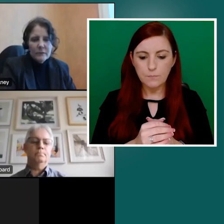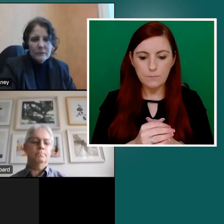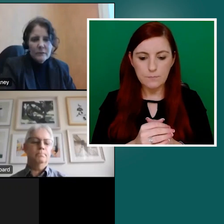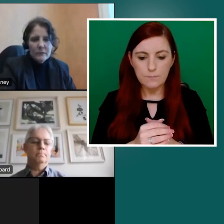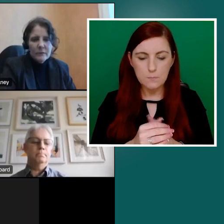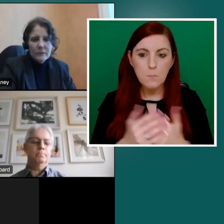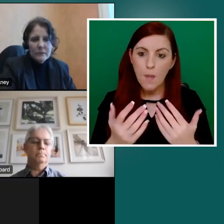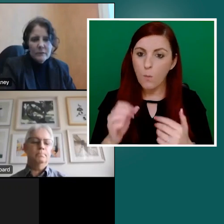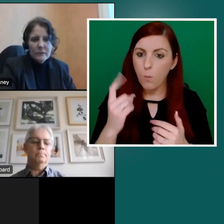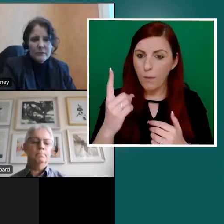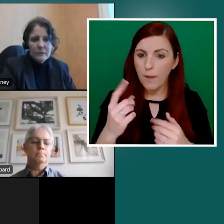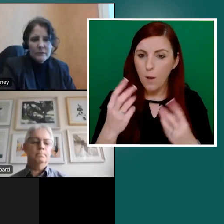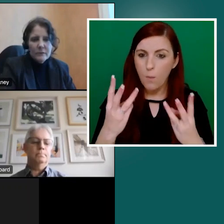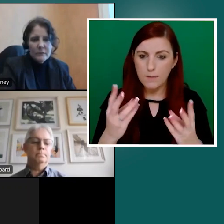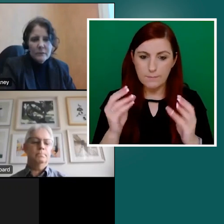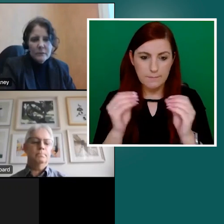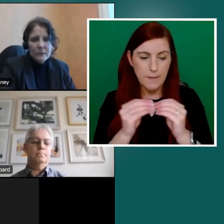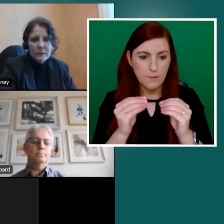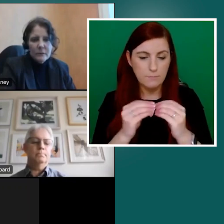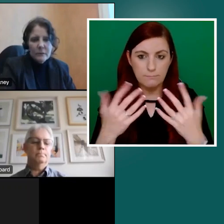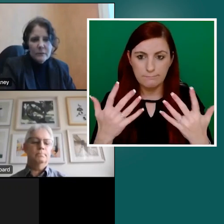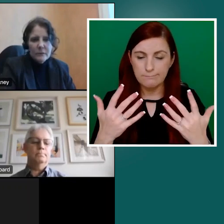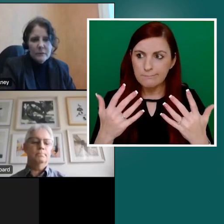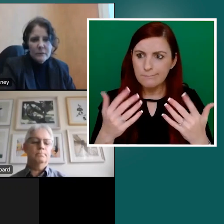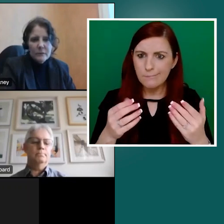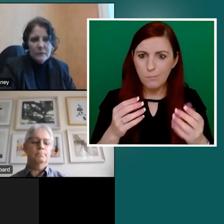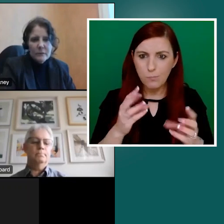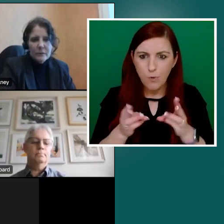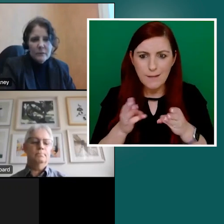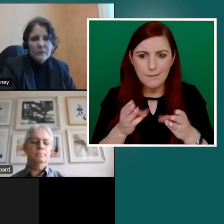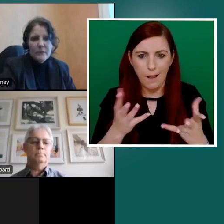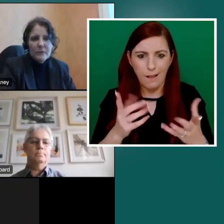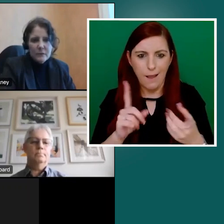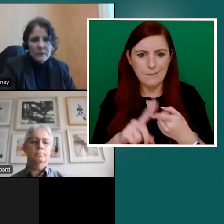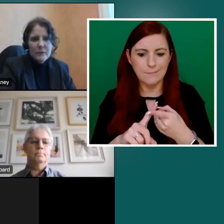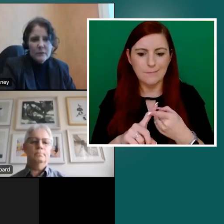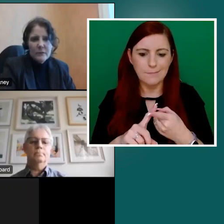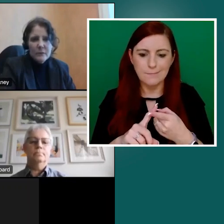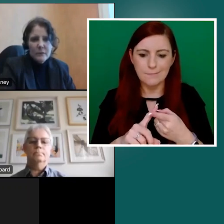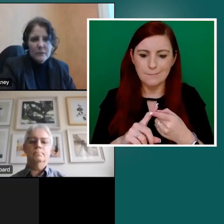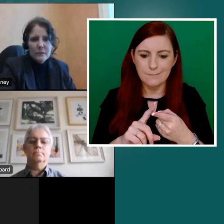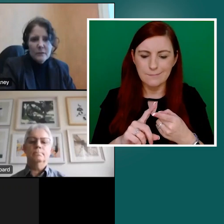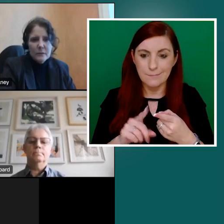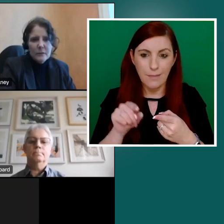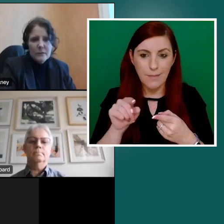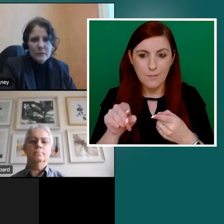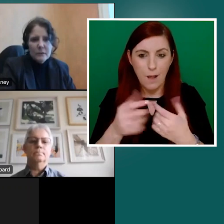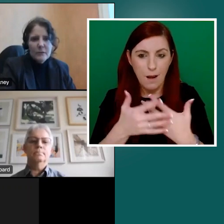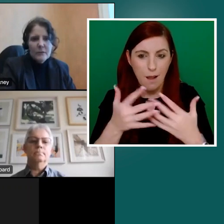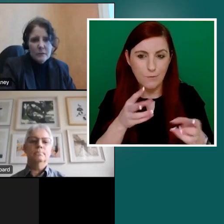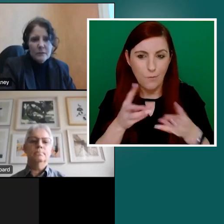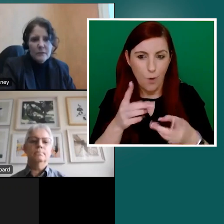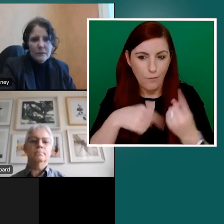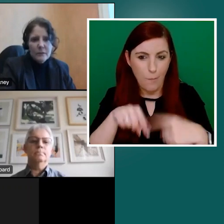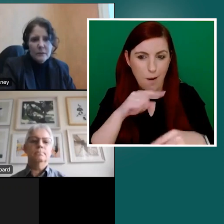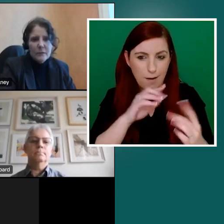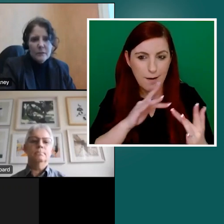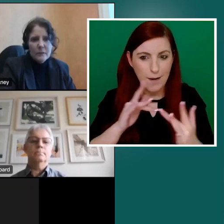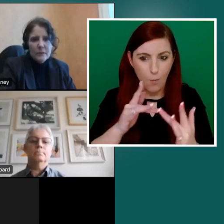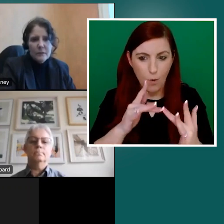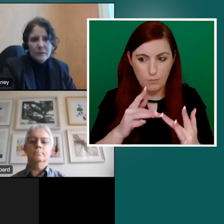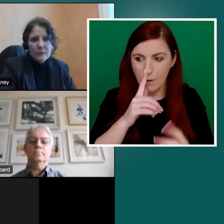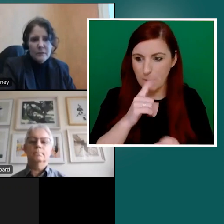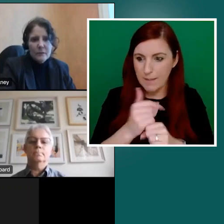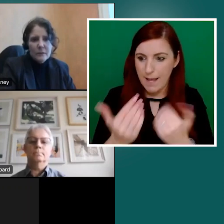And the one thing about it, I think, is it's hugely practical. And certainly, that's what a lot of the work of this network about is really how